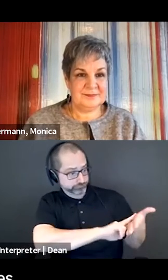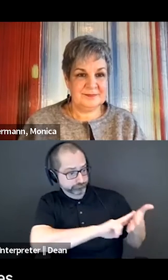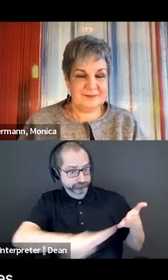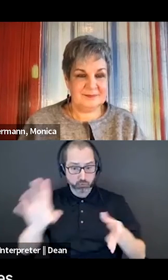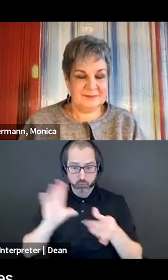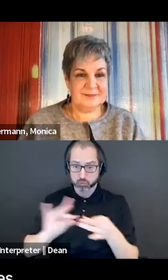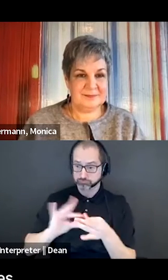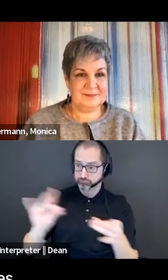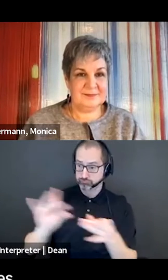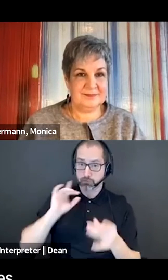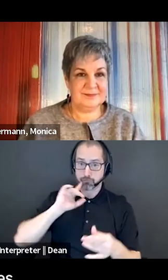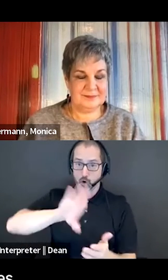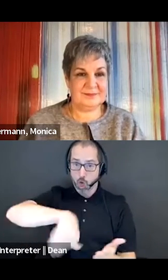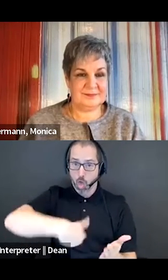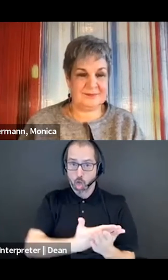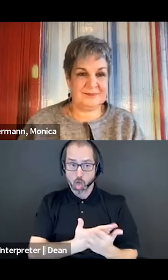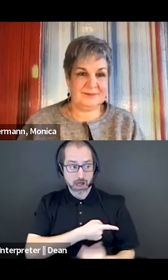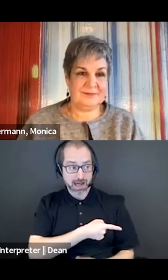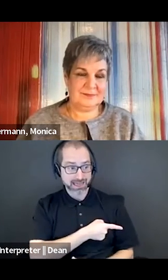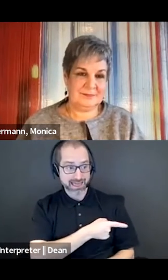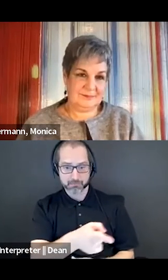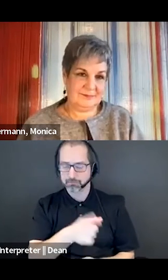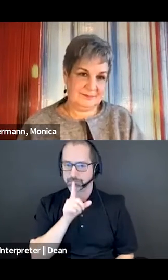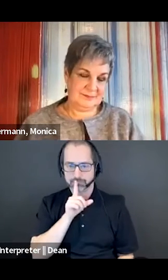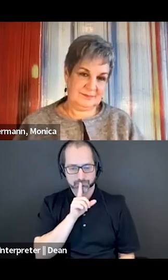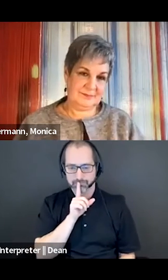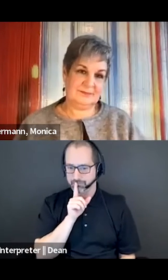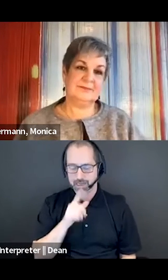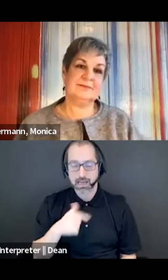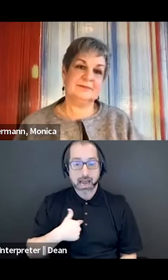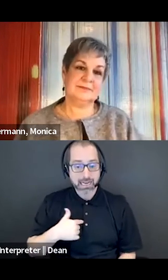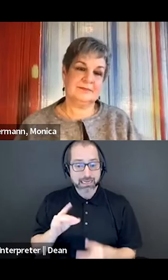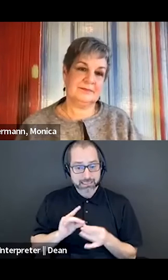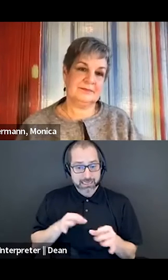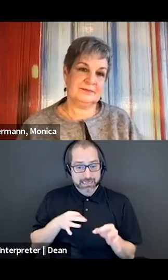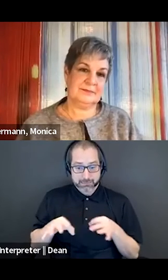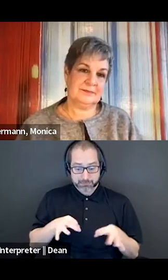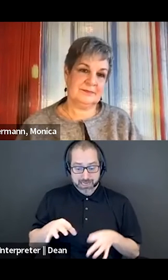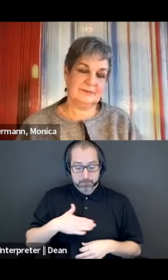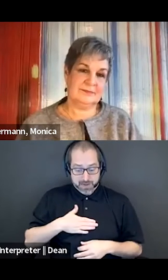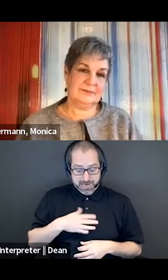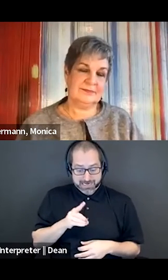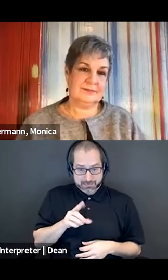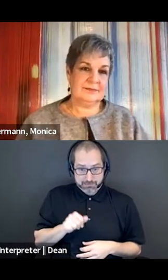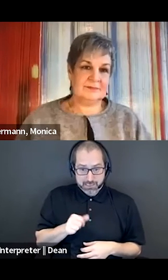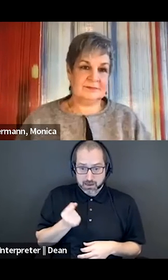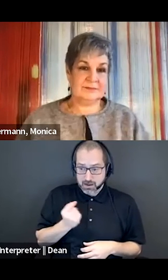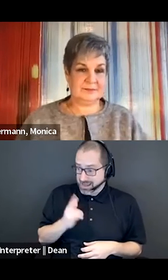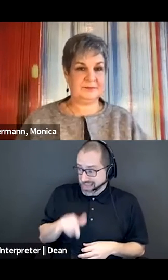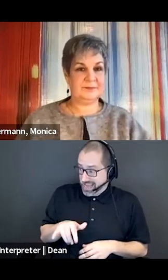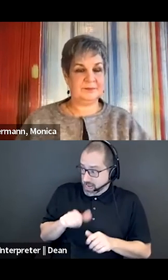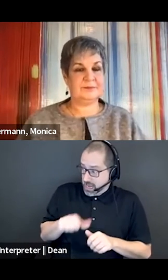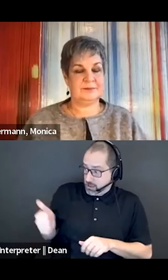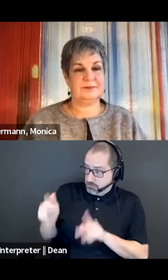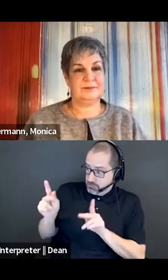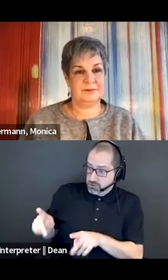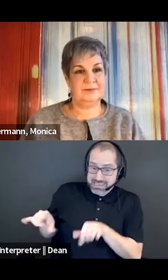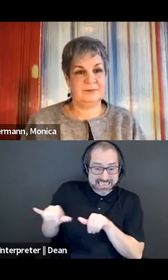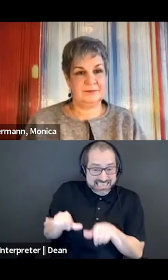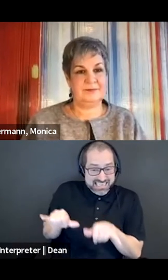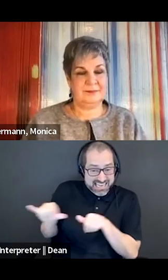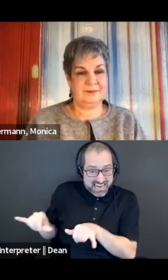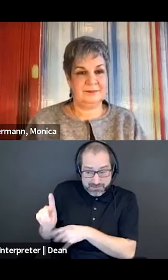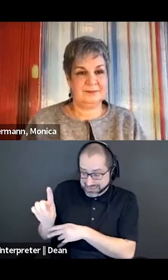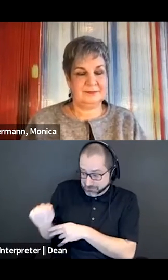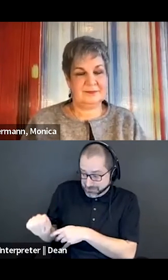tell you about my experiences with disability, but somebody who has exactly the same disability as me, may identify in different ways, may use different language.